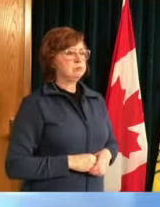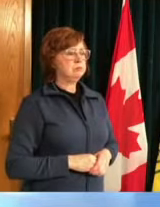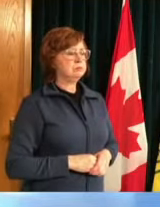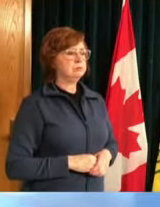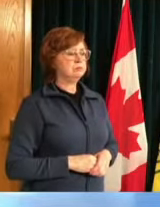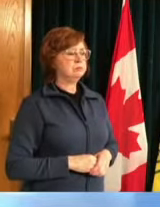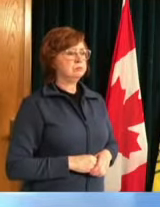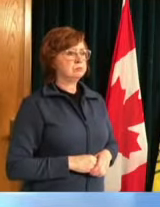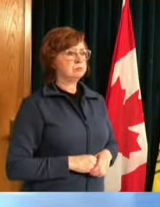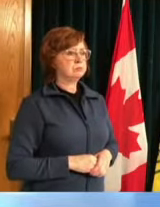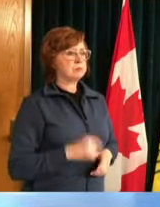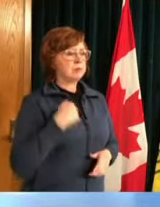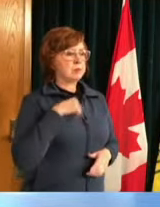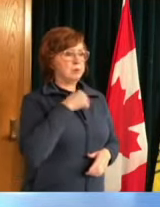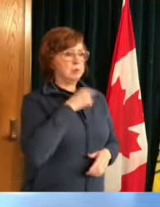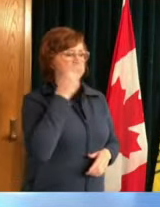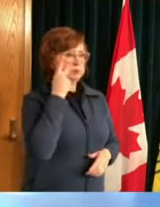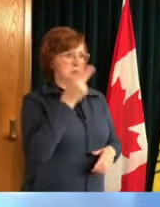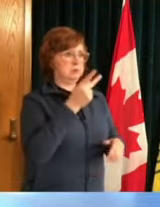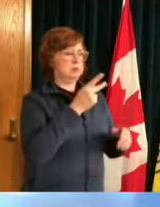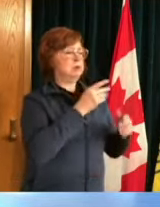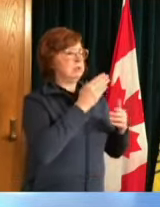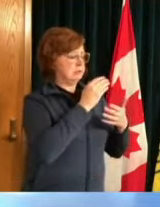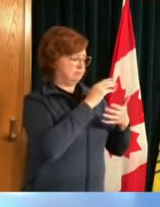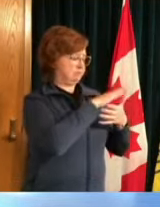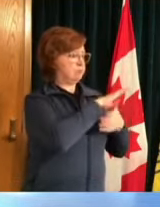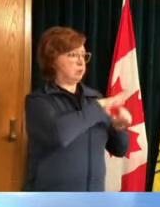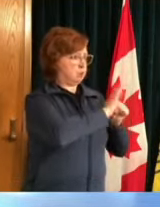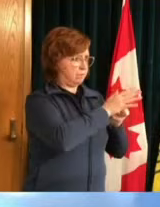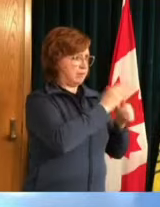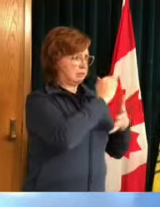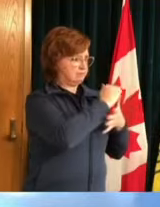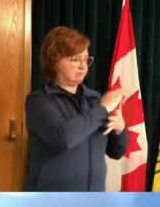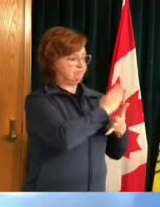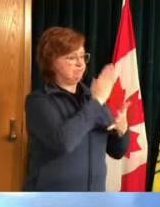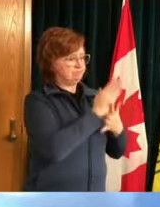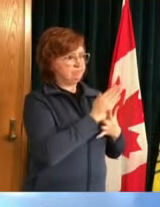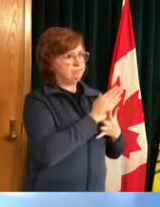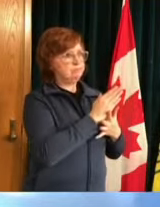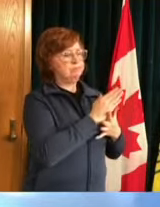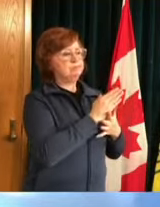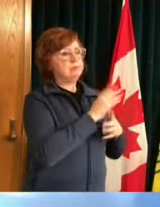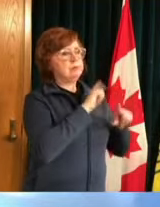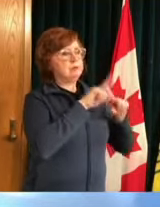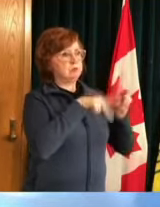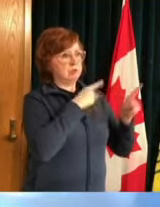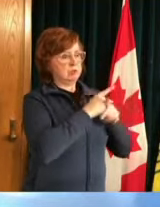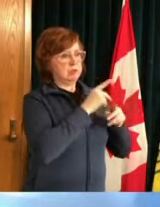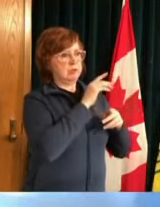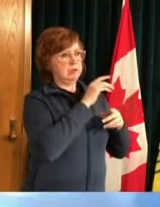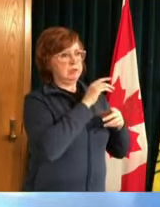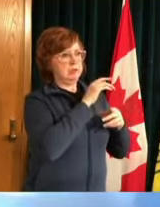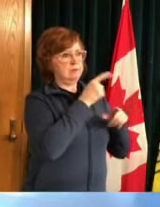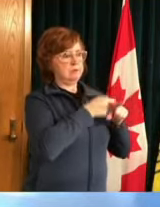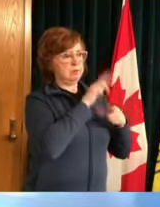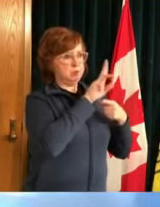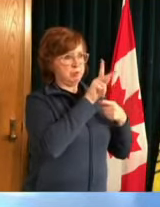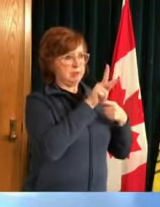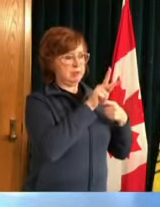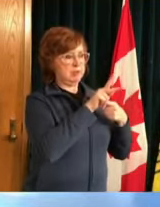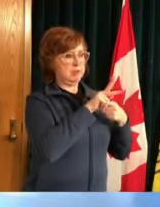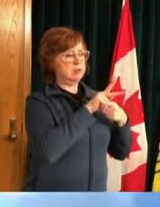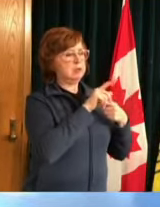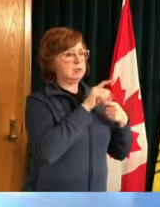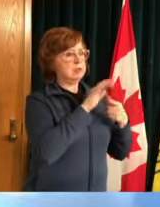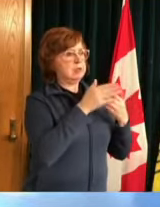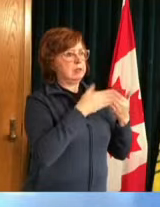we are seeing high hospitalizations and the people who are now becoming eligible for vaccinations 40 and older